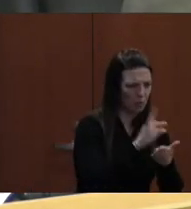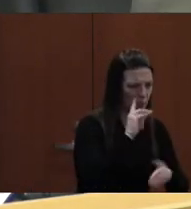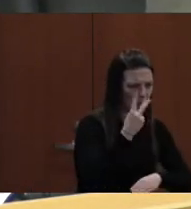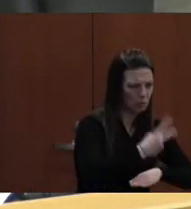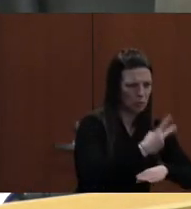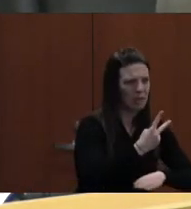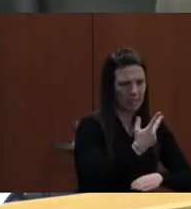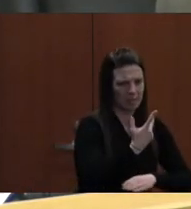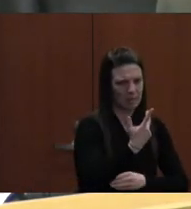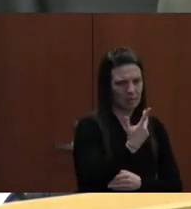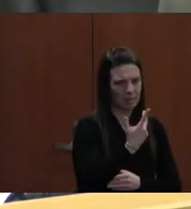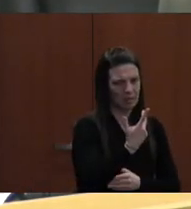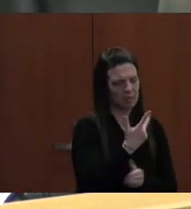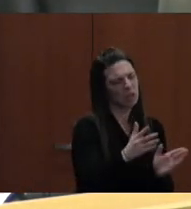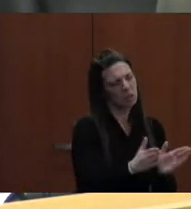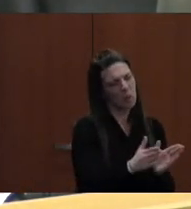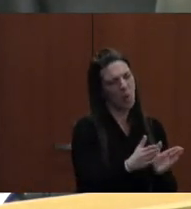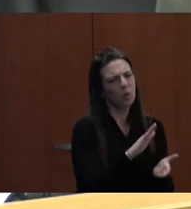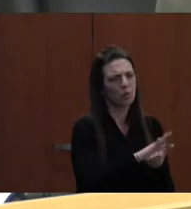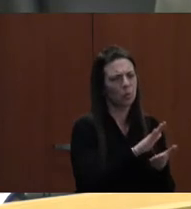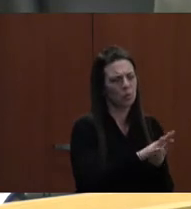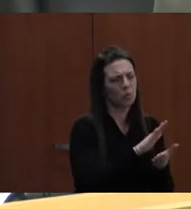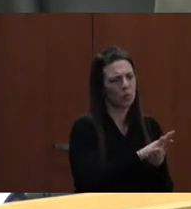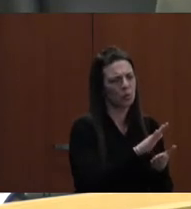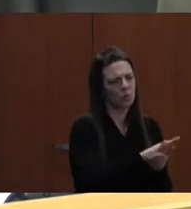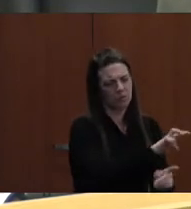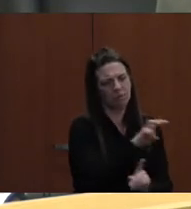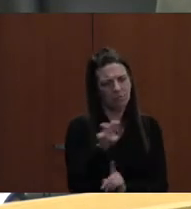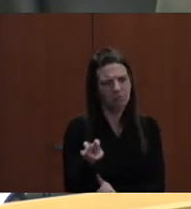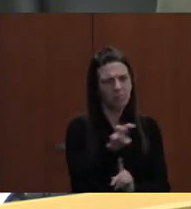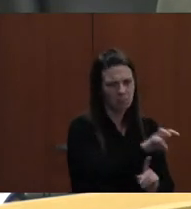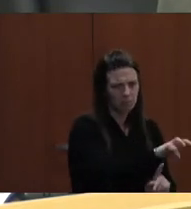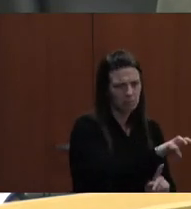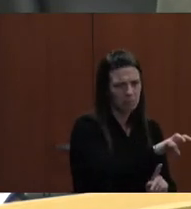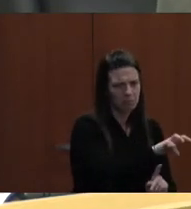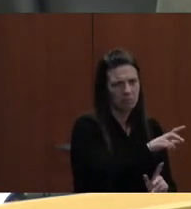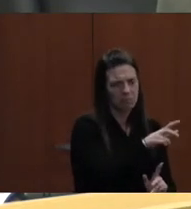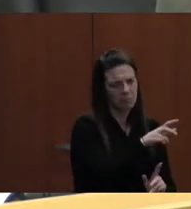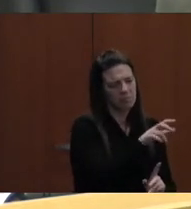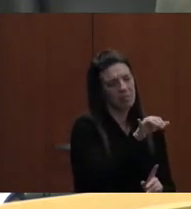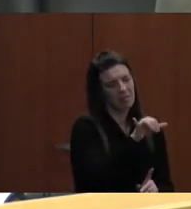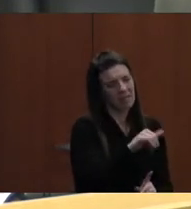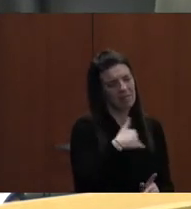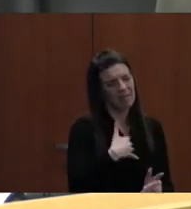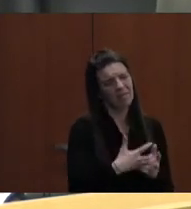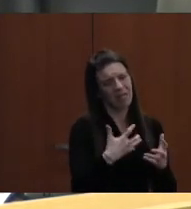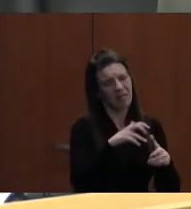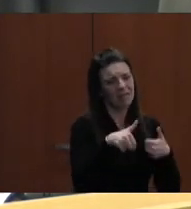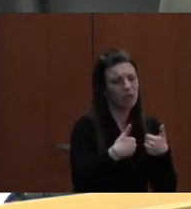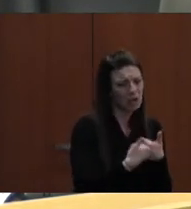Try our smaller schools. You know, our smaller schools are a great gift. Our smaller schools are also very challenging to staff.